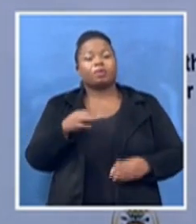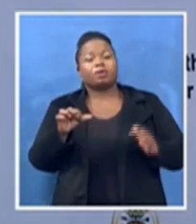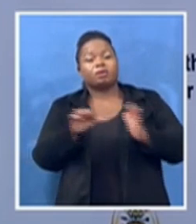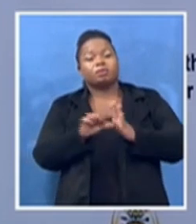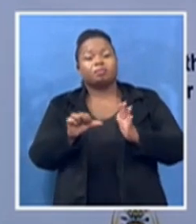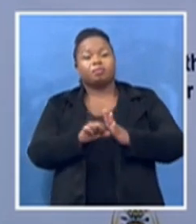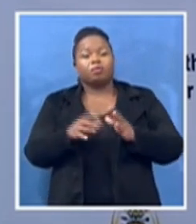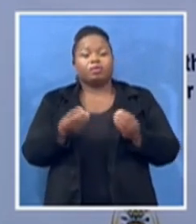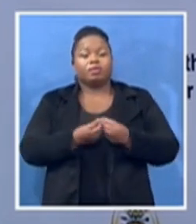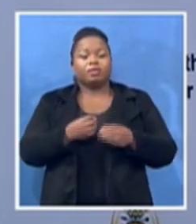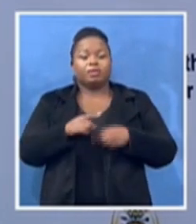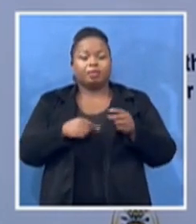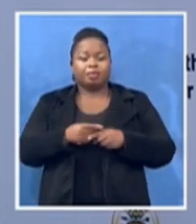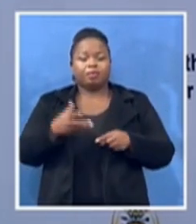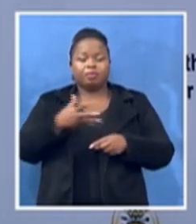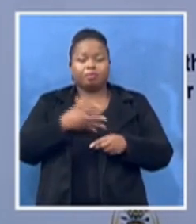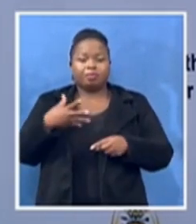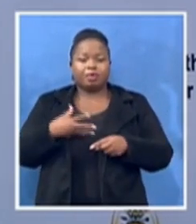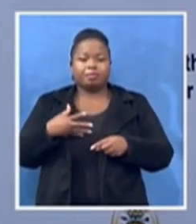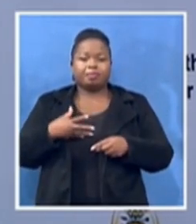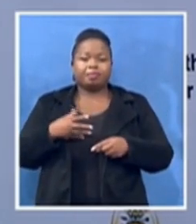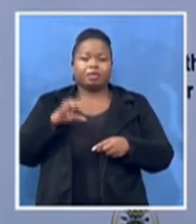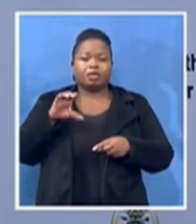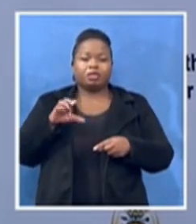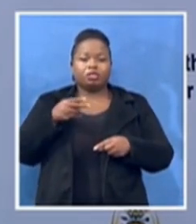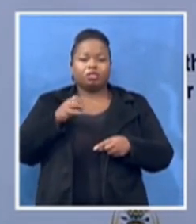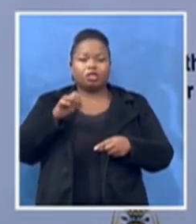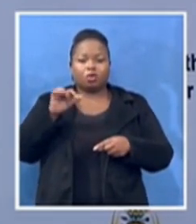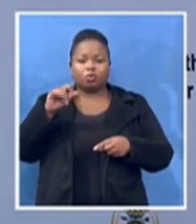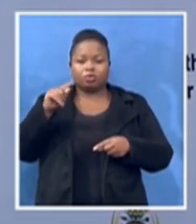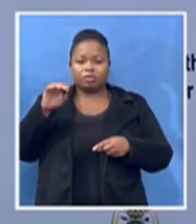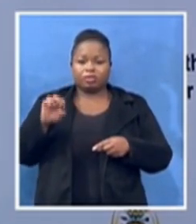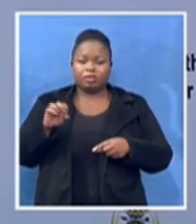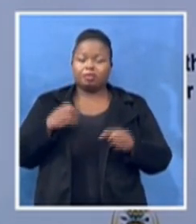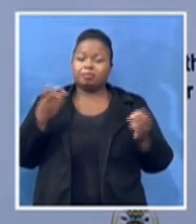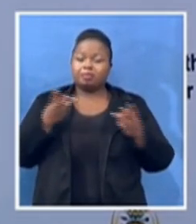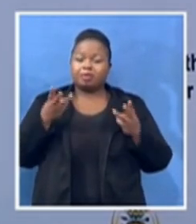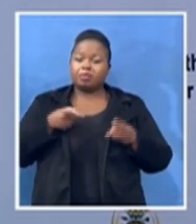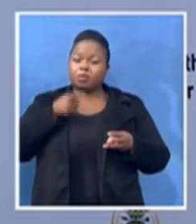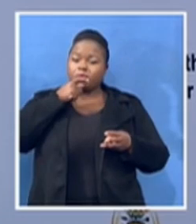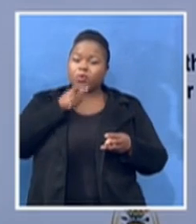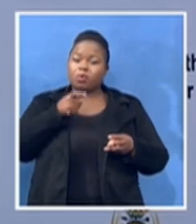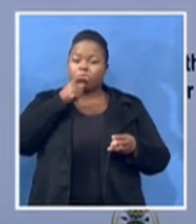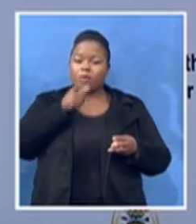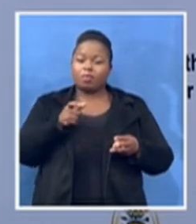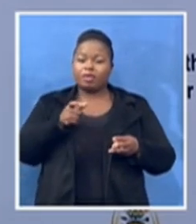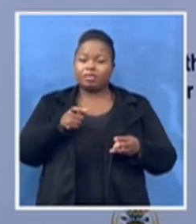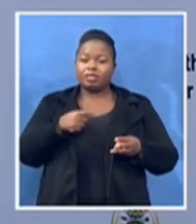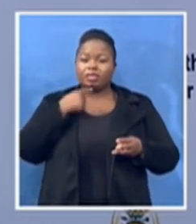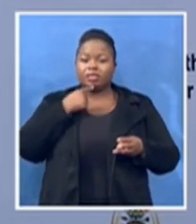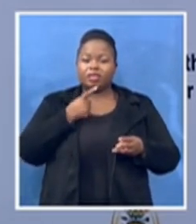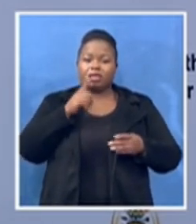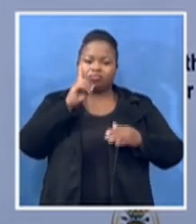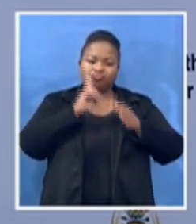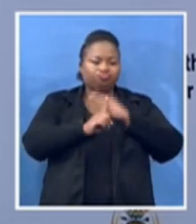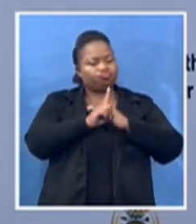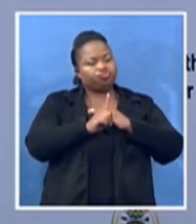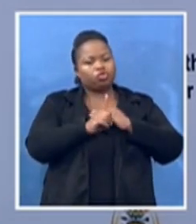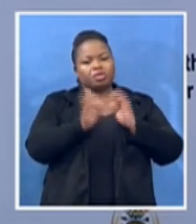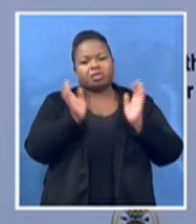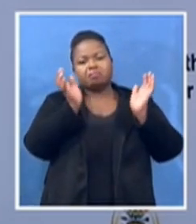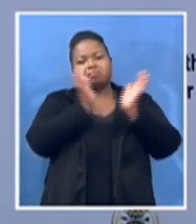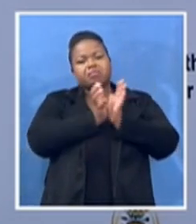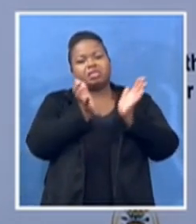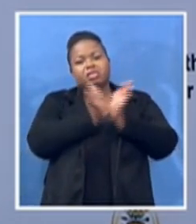people would comment about her getting into meetings, which ordinarily society